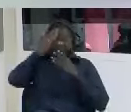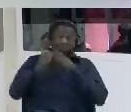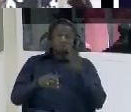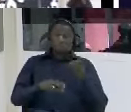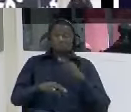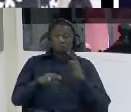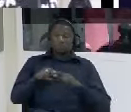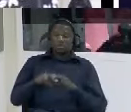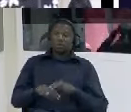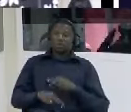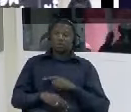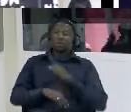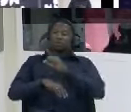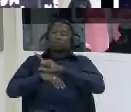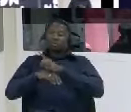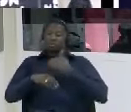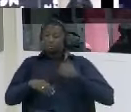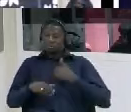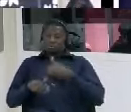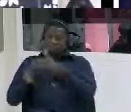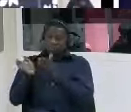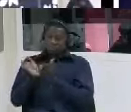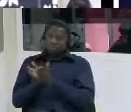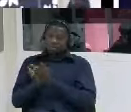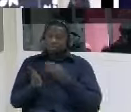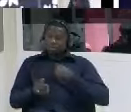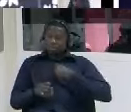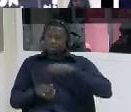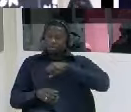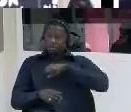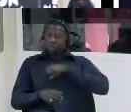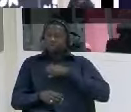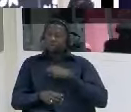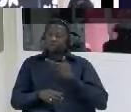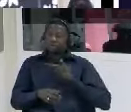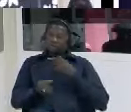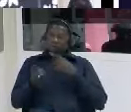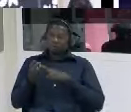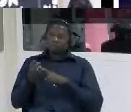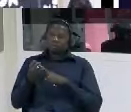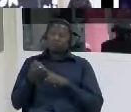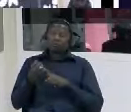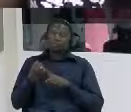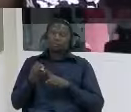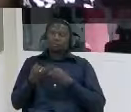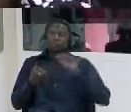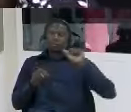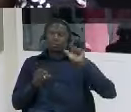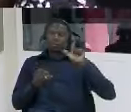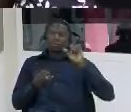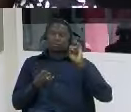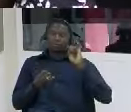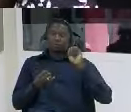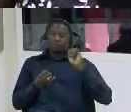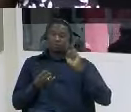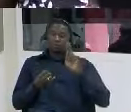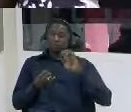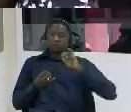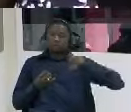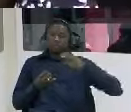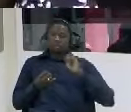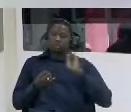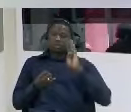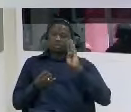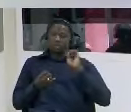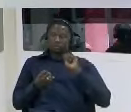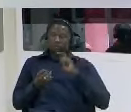in the civilian side i myself was charged alijia was charged